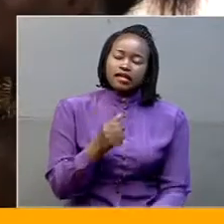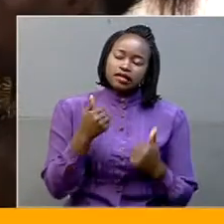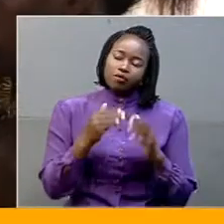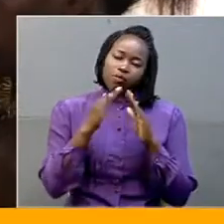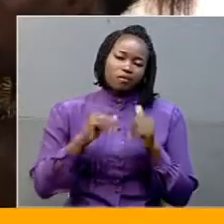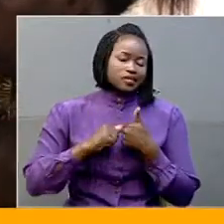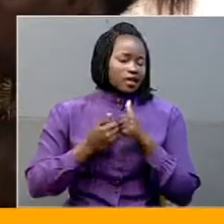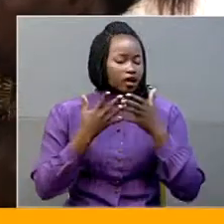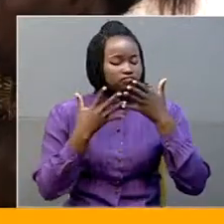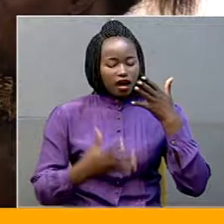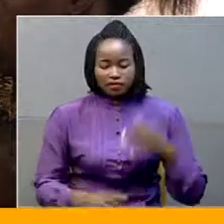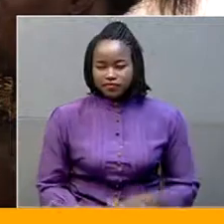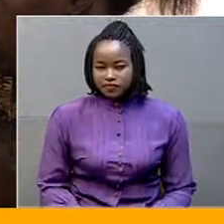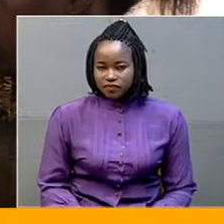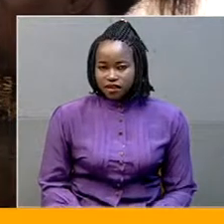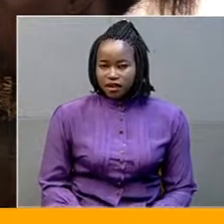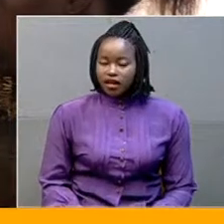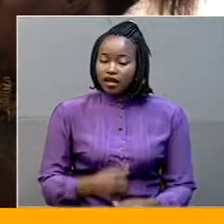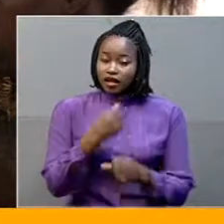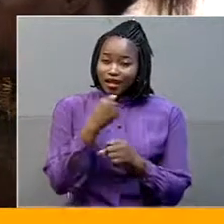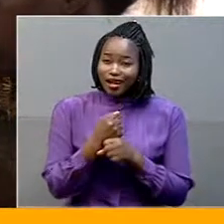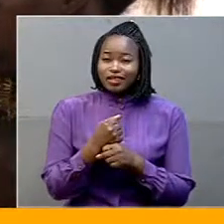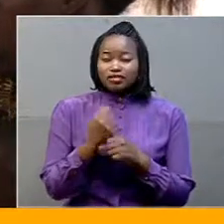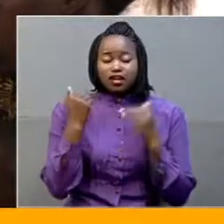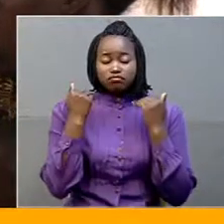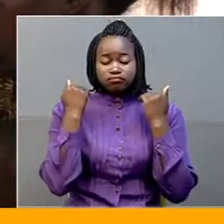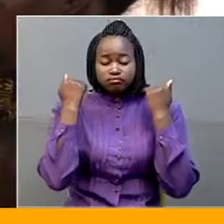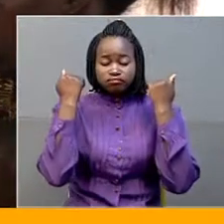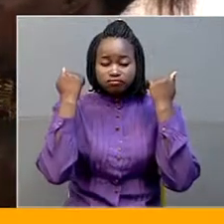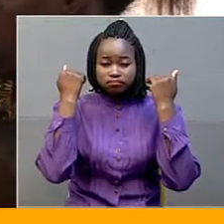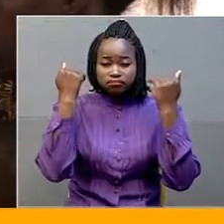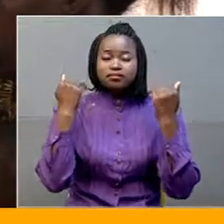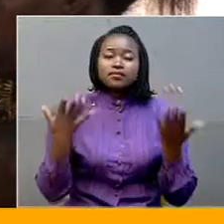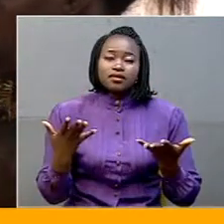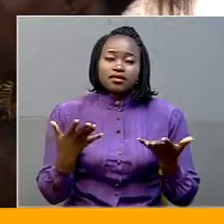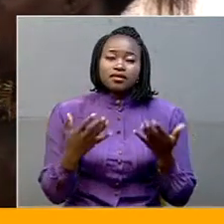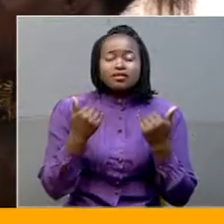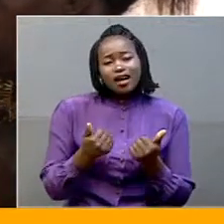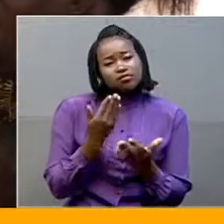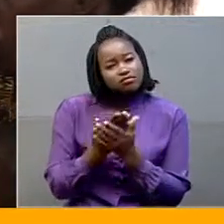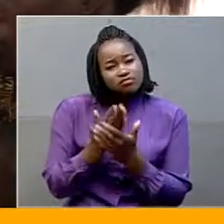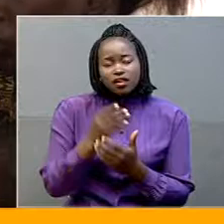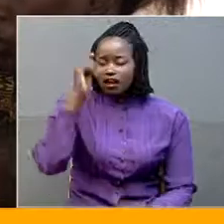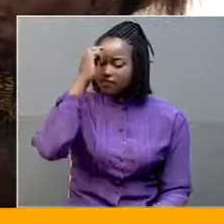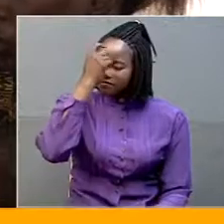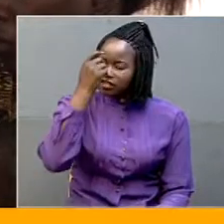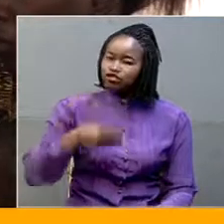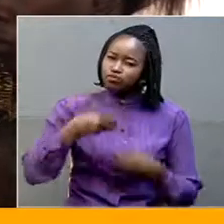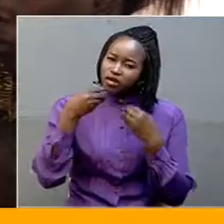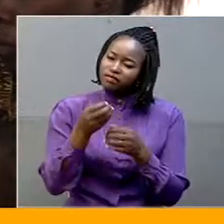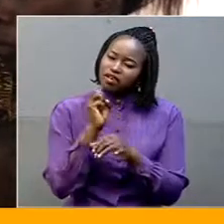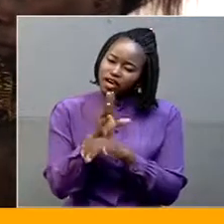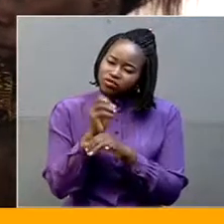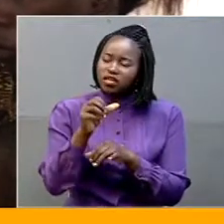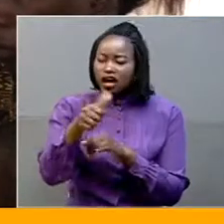For the girls who have managed to go through the trauma, all the demands is for the government to provide counseling for the rest of the girls